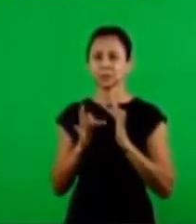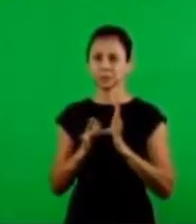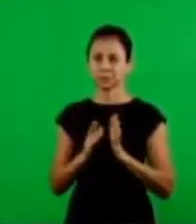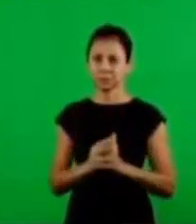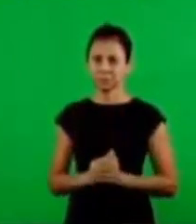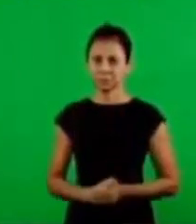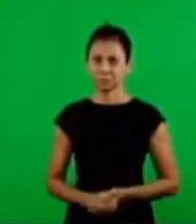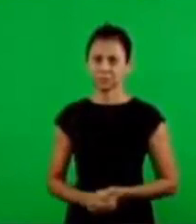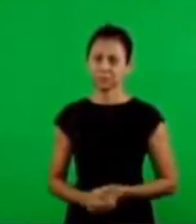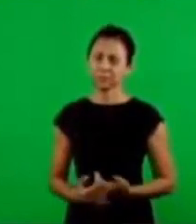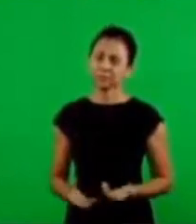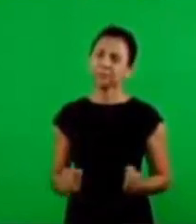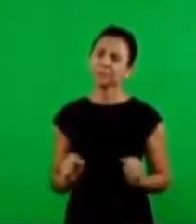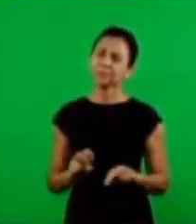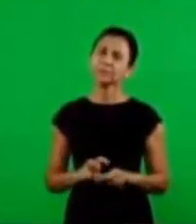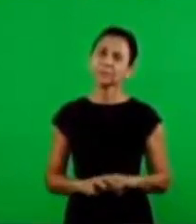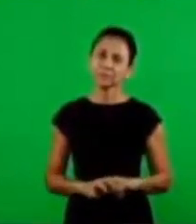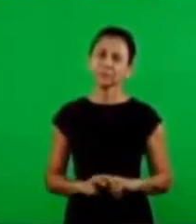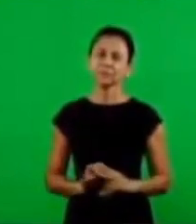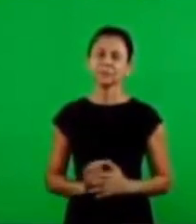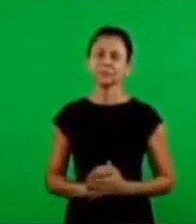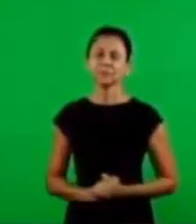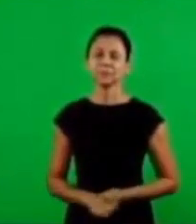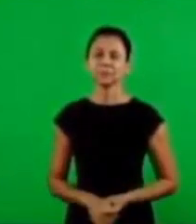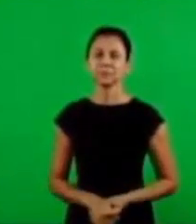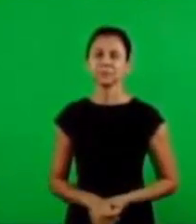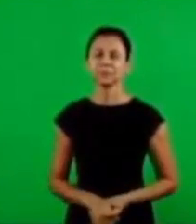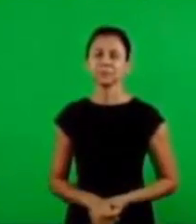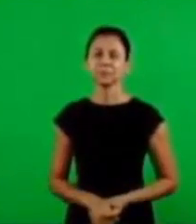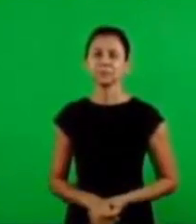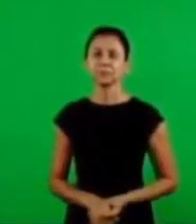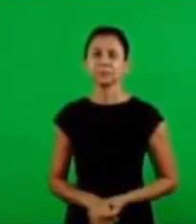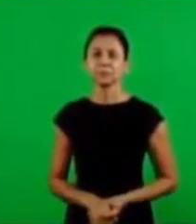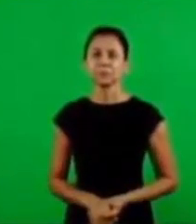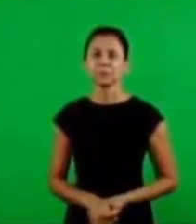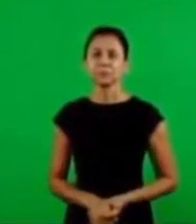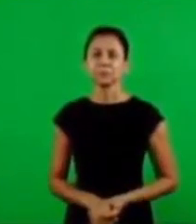with Jesus into the Holy of Holies now the church may be seated